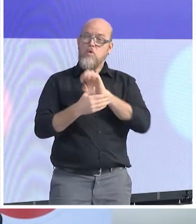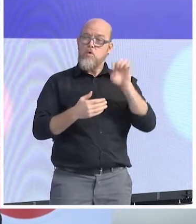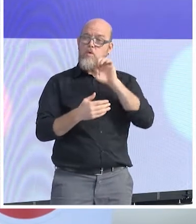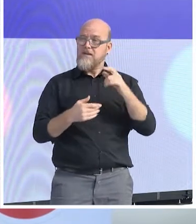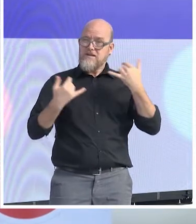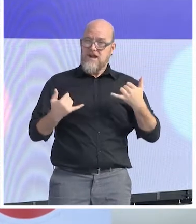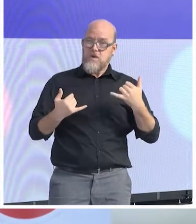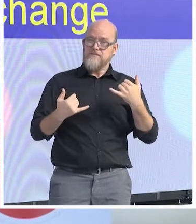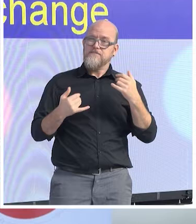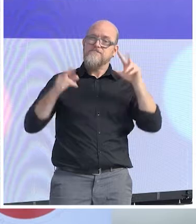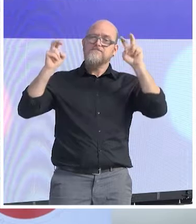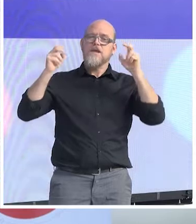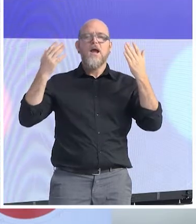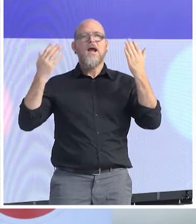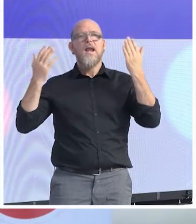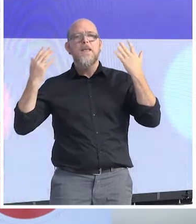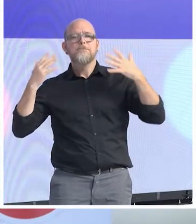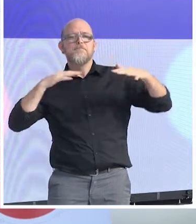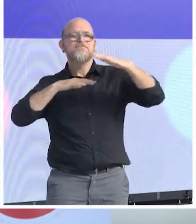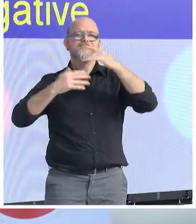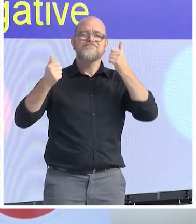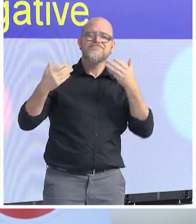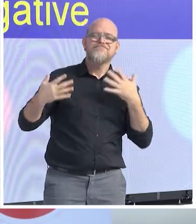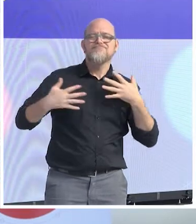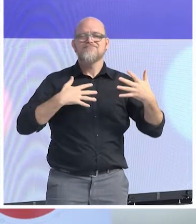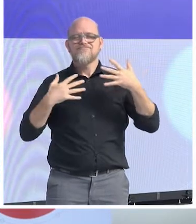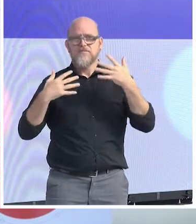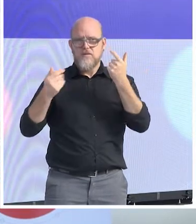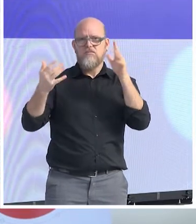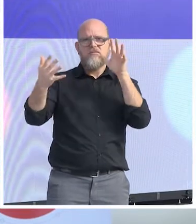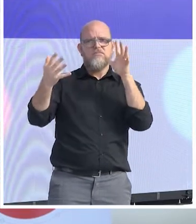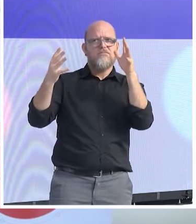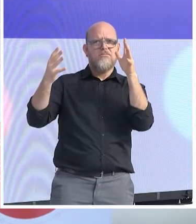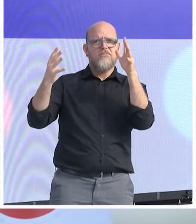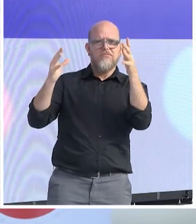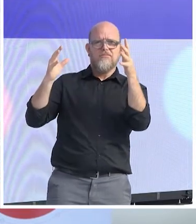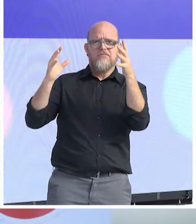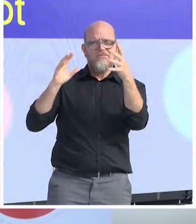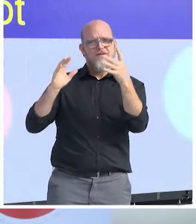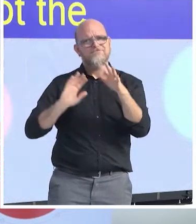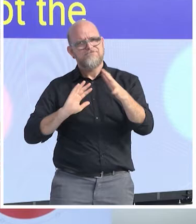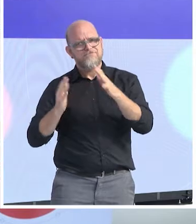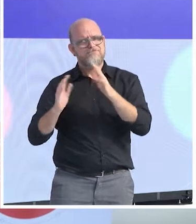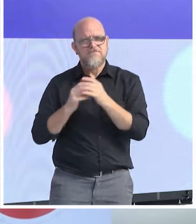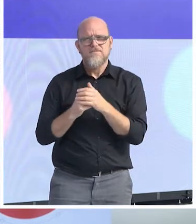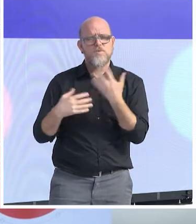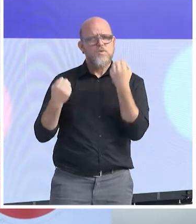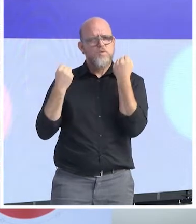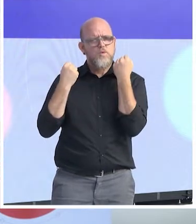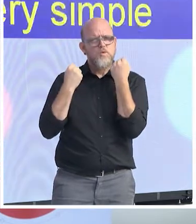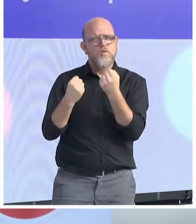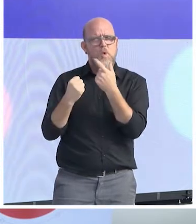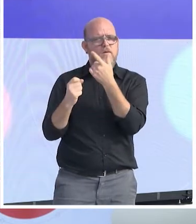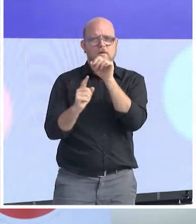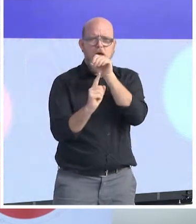has the strongest negative effect paradoxically, is Europe, it's even not the United States, for a very simple reason. The End of History